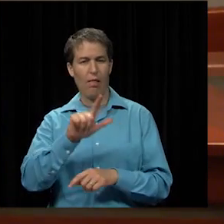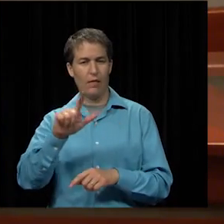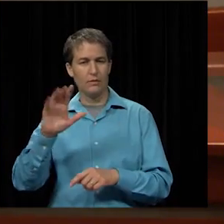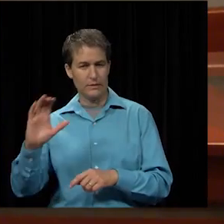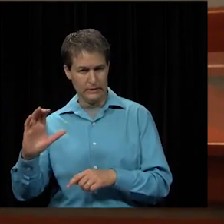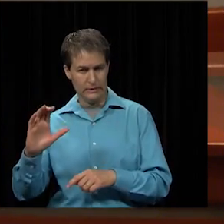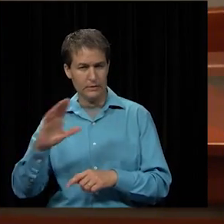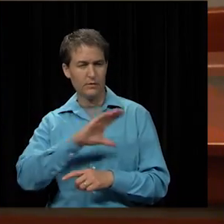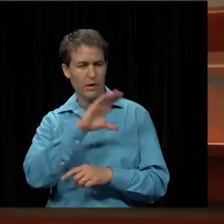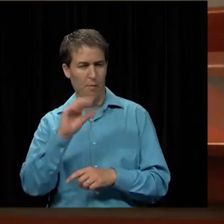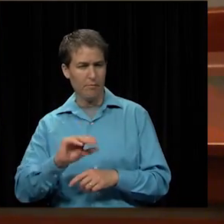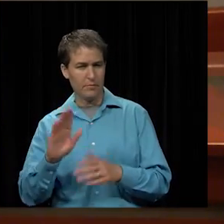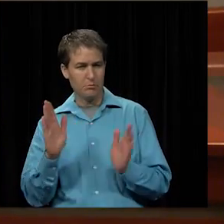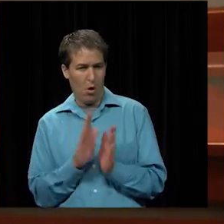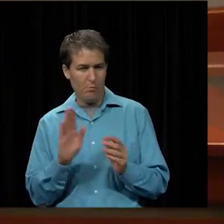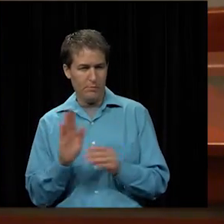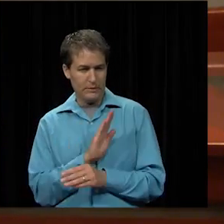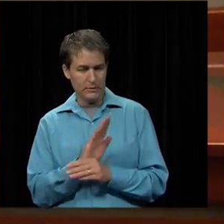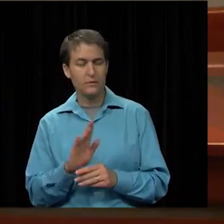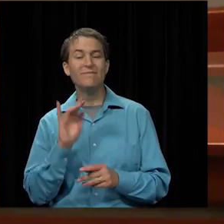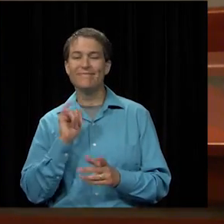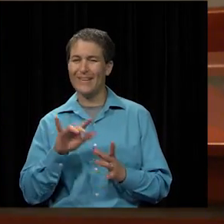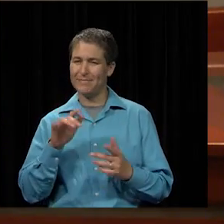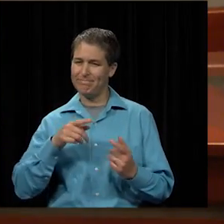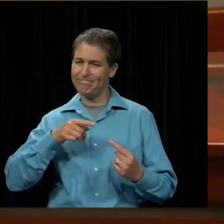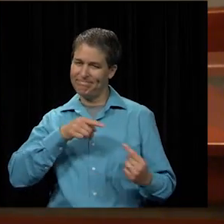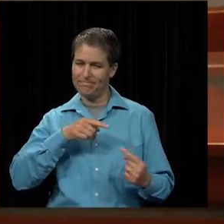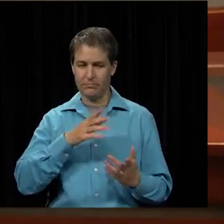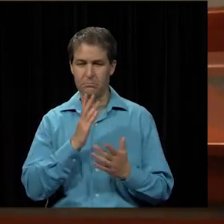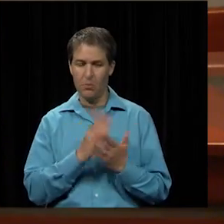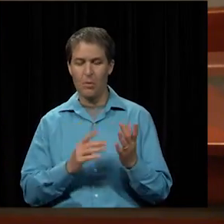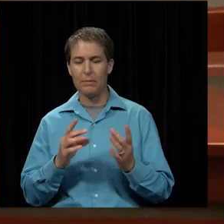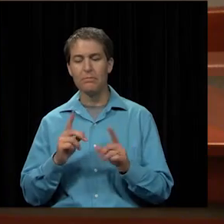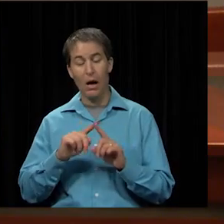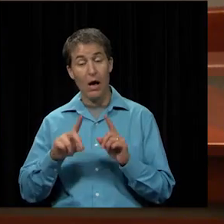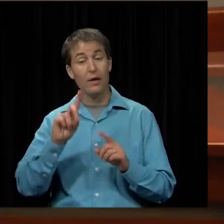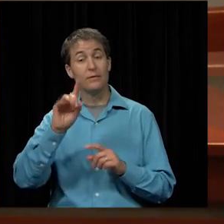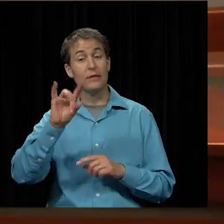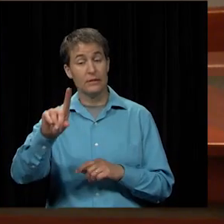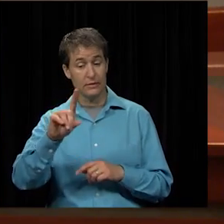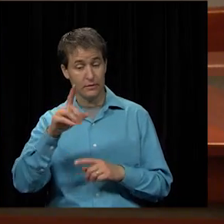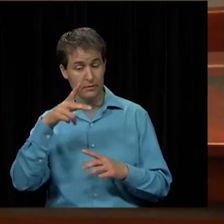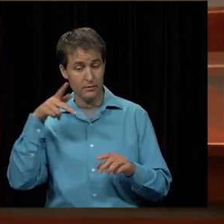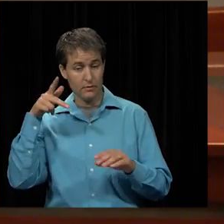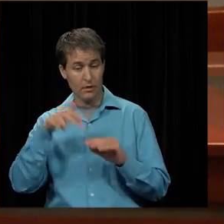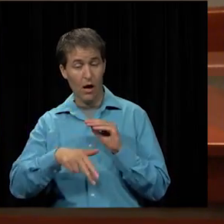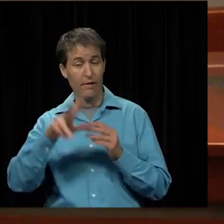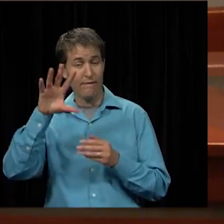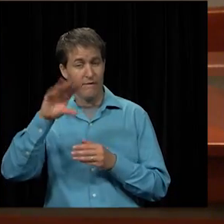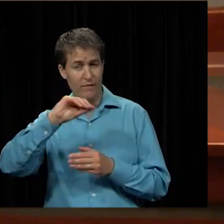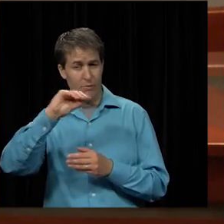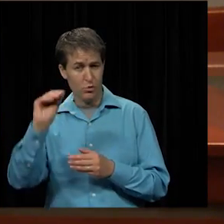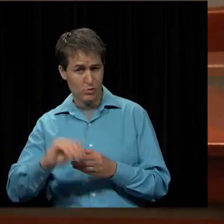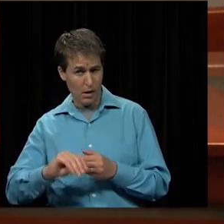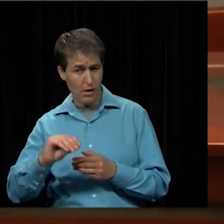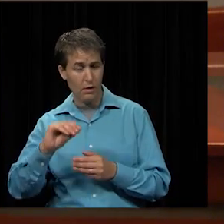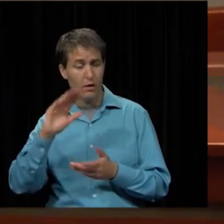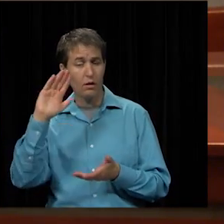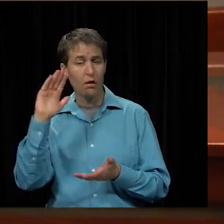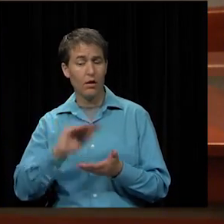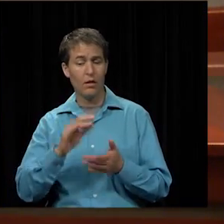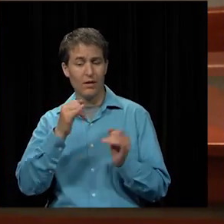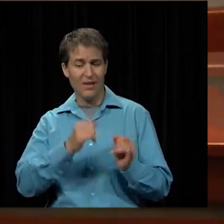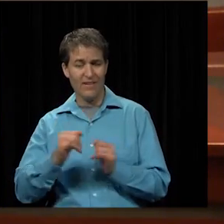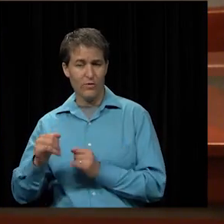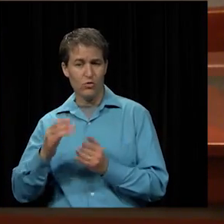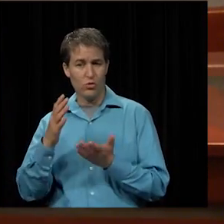that's been a contention point. But they did make a cut. 50 percent of the individual